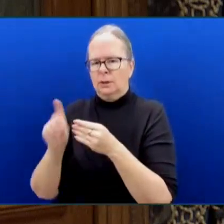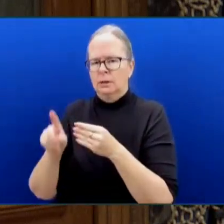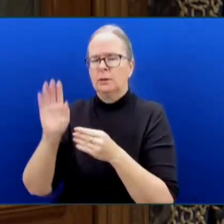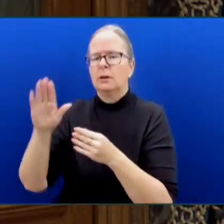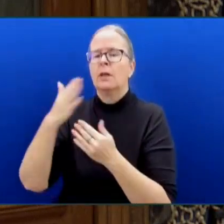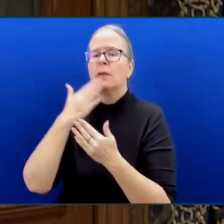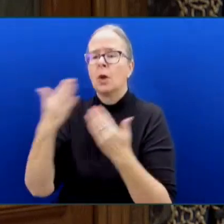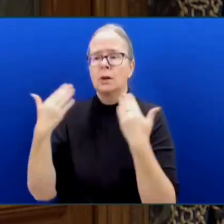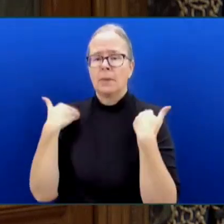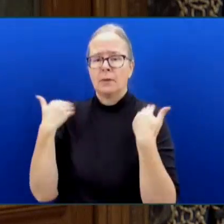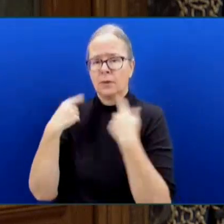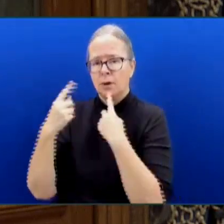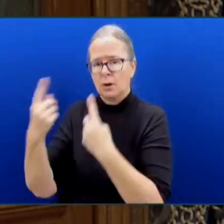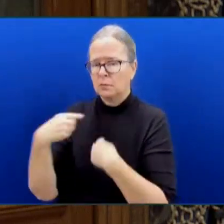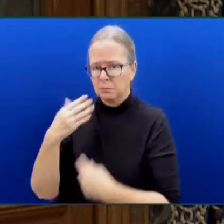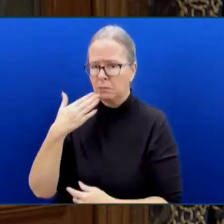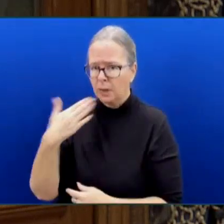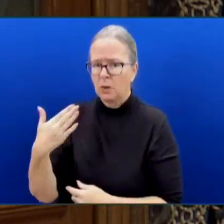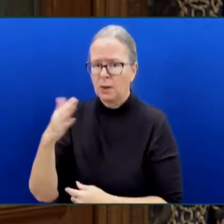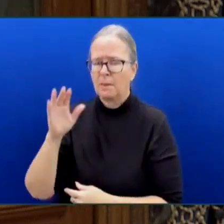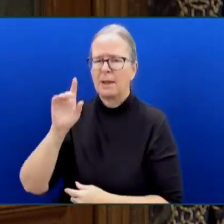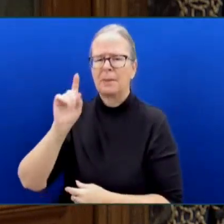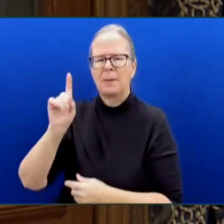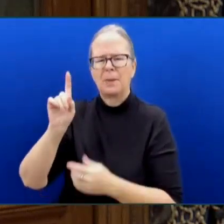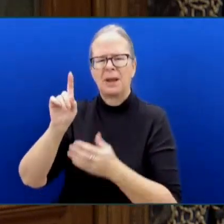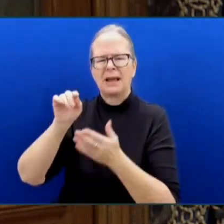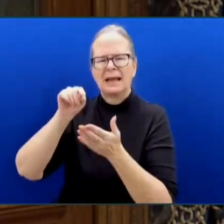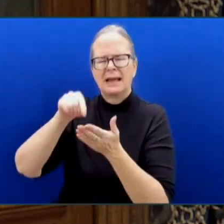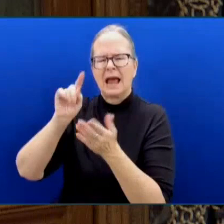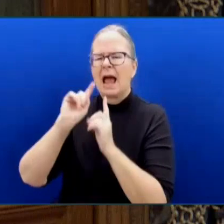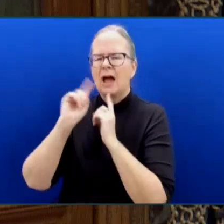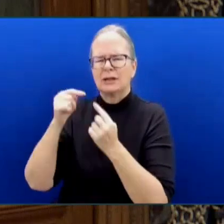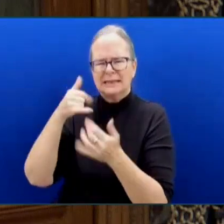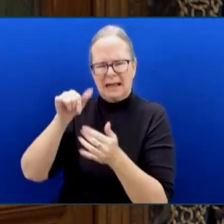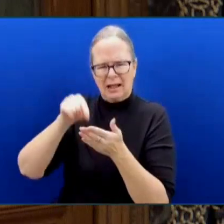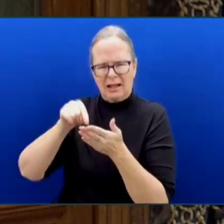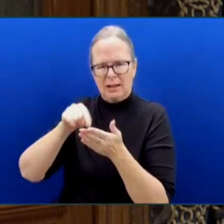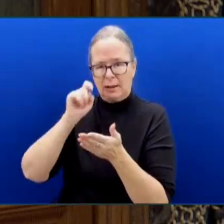there is an expectation that social workers meet standards,